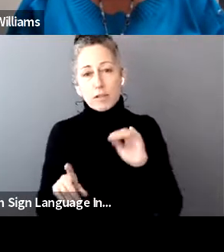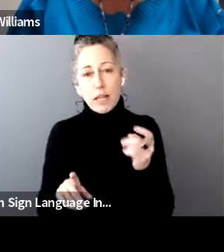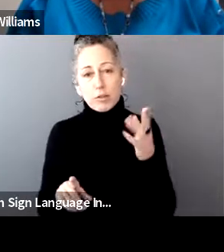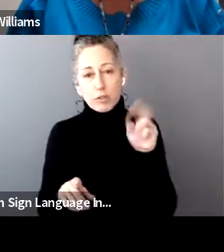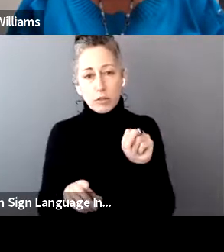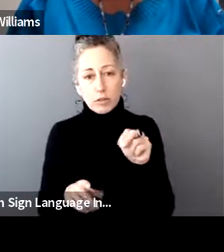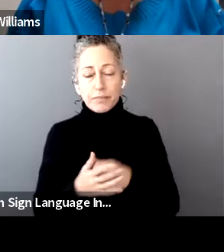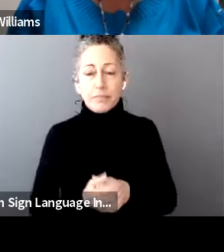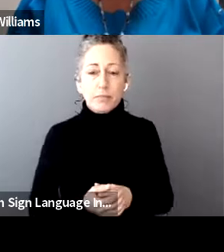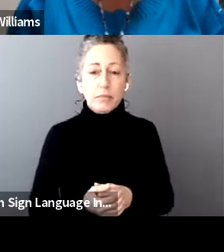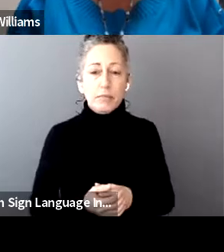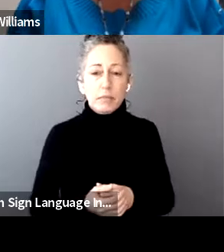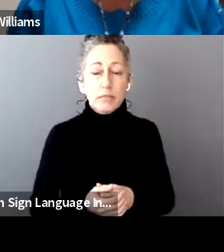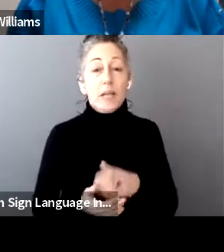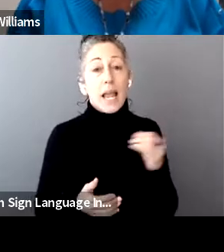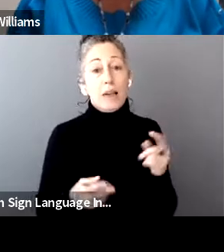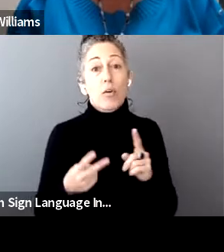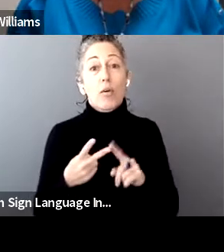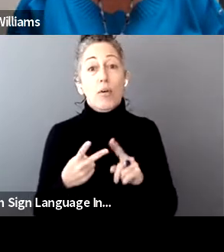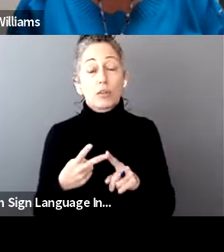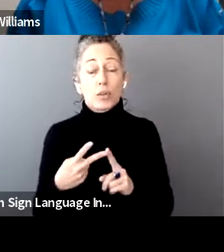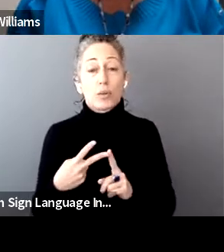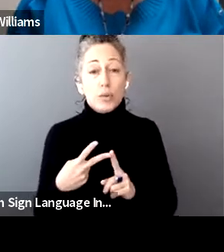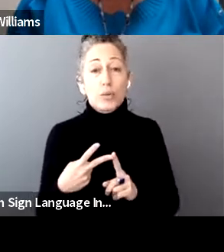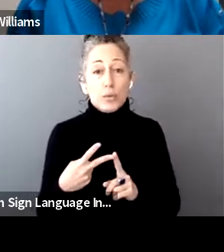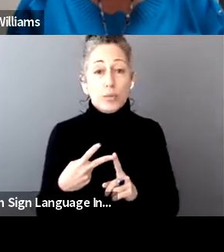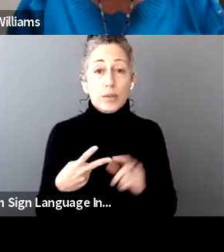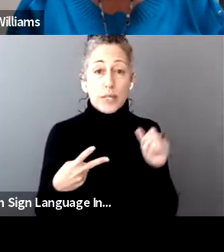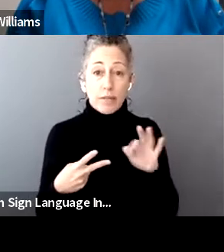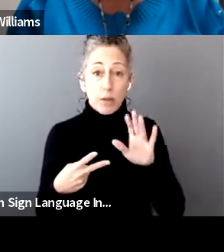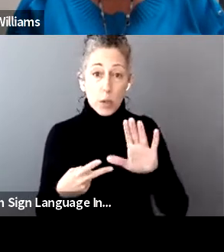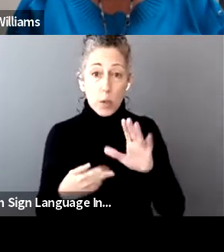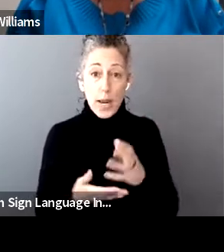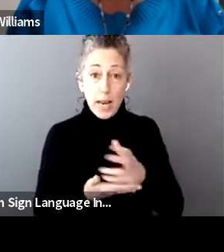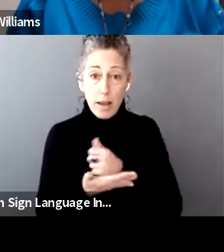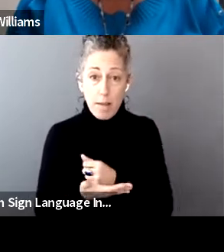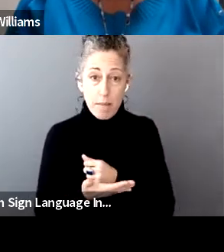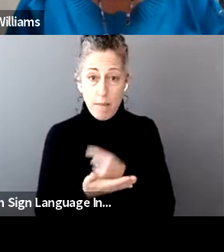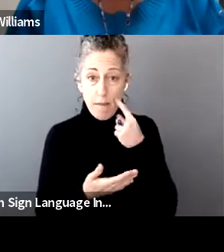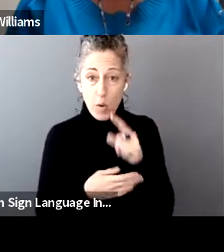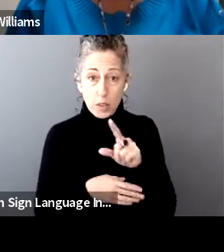thing on the other side of that is if your income for 2020